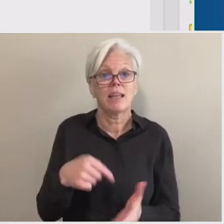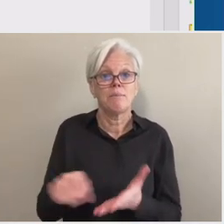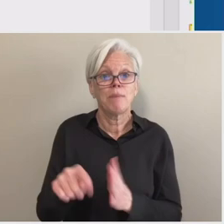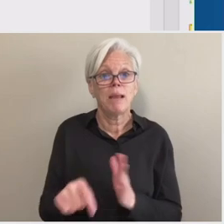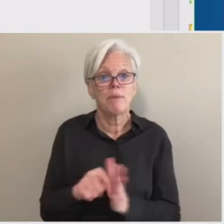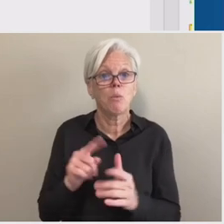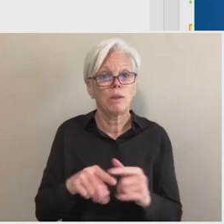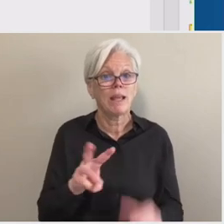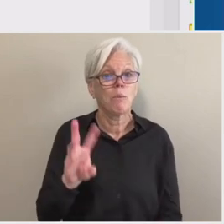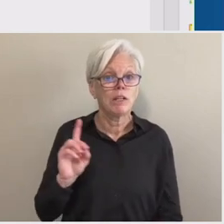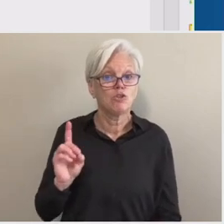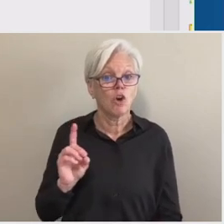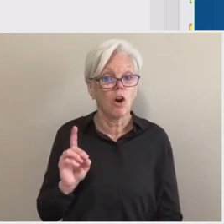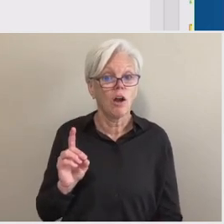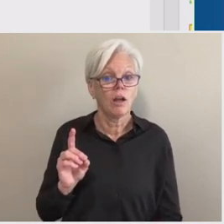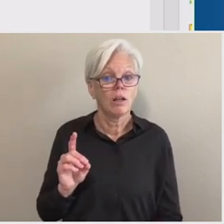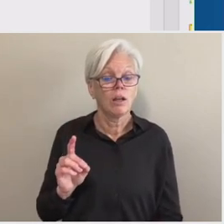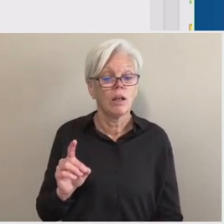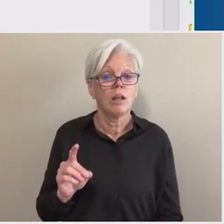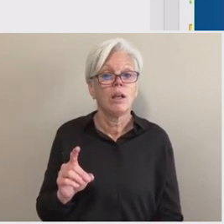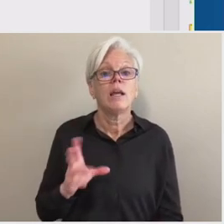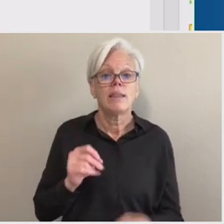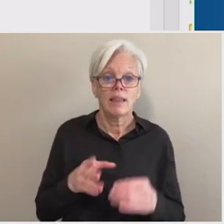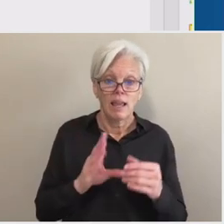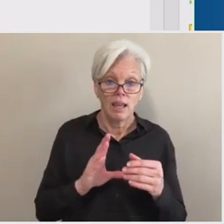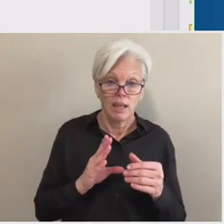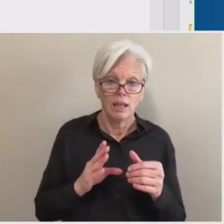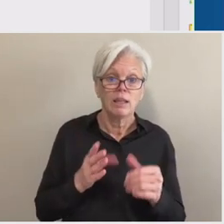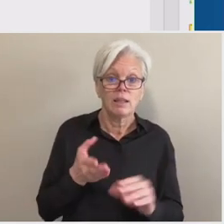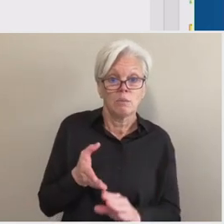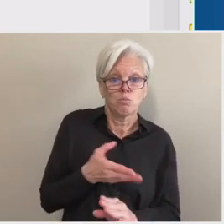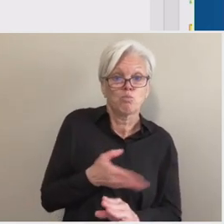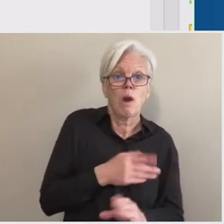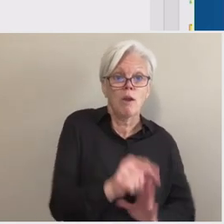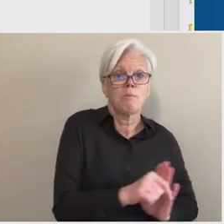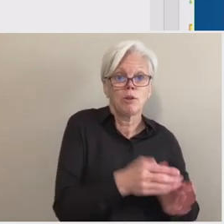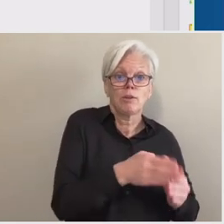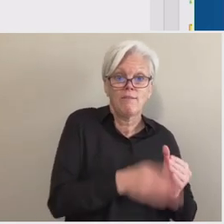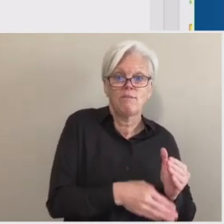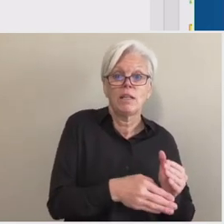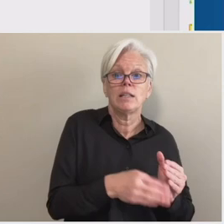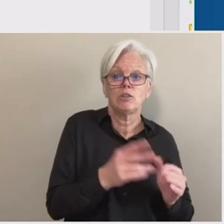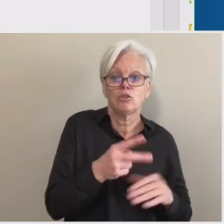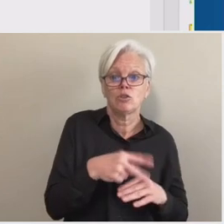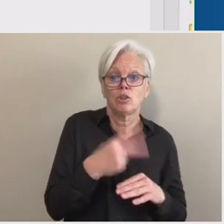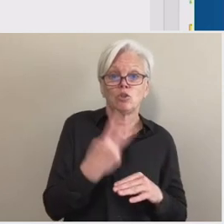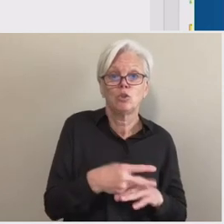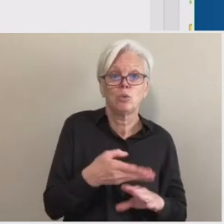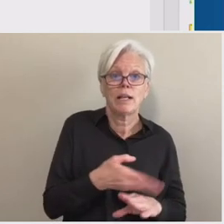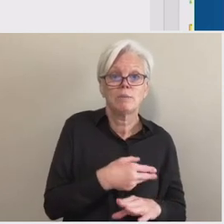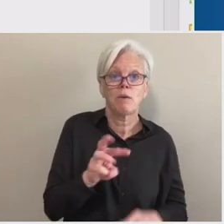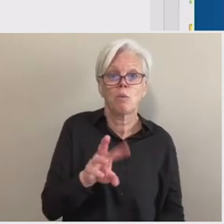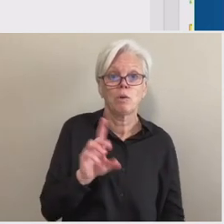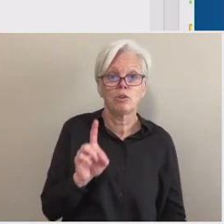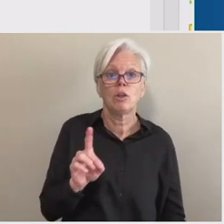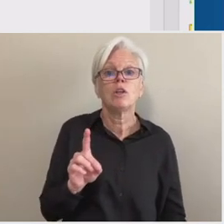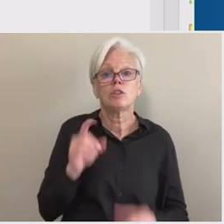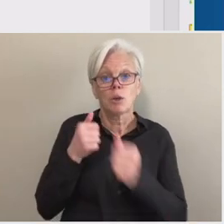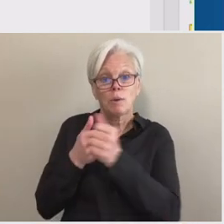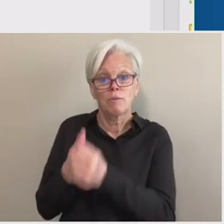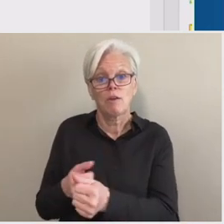the payment of the prior period just two days before they withdrew. So under method two,